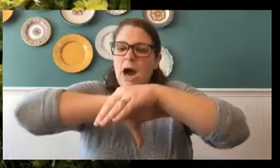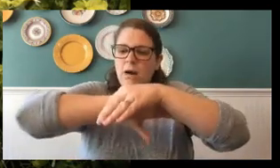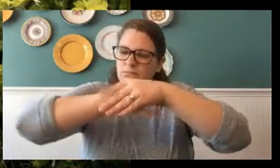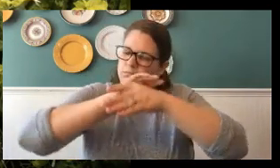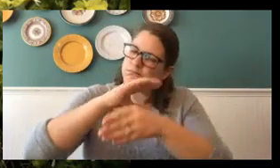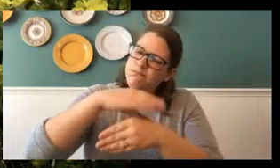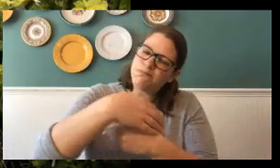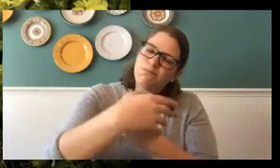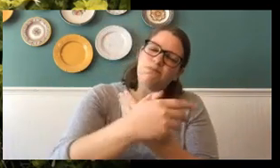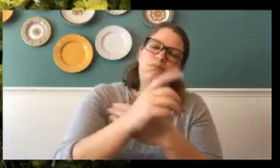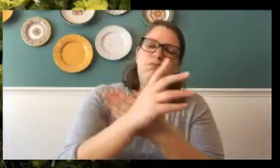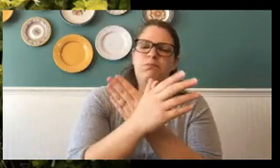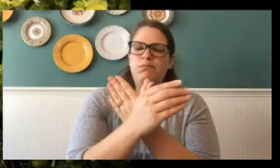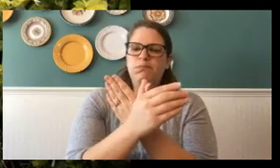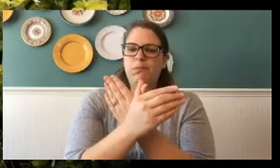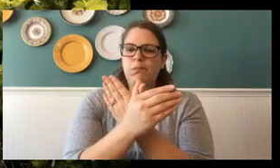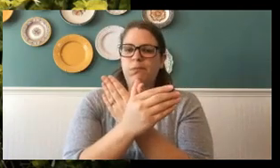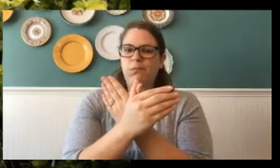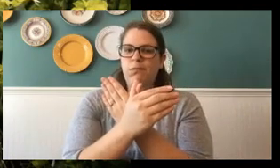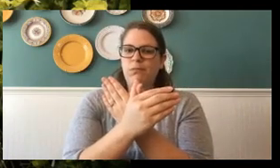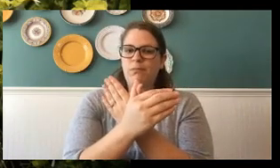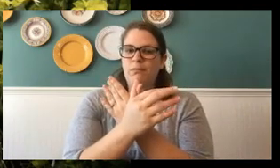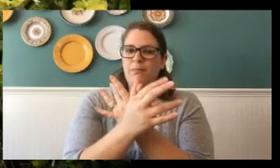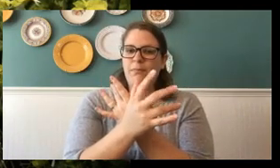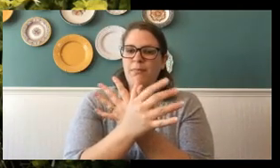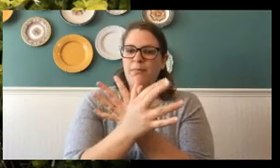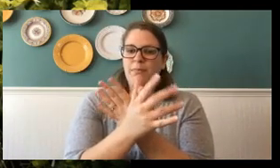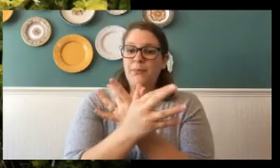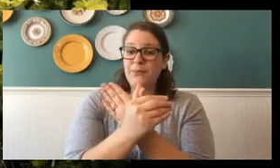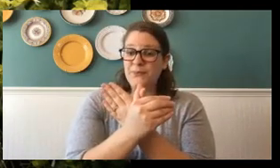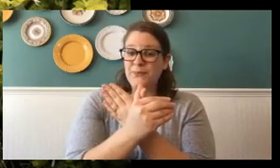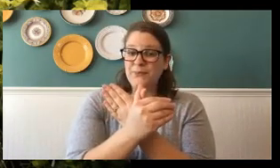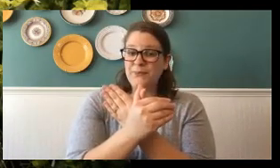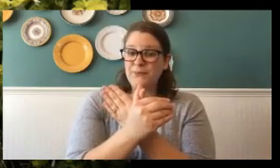crawl out of that chrysalis and, dun, dun, dun.